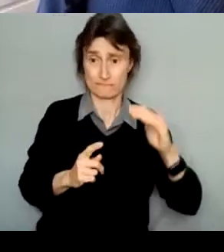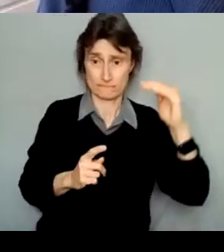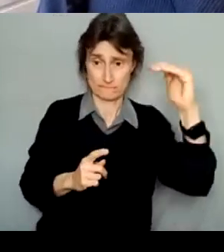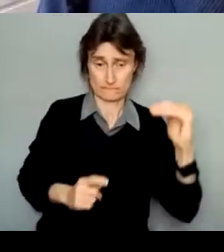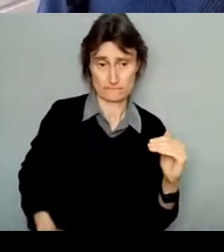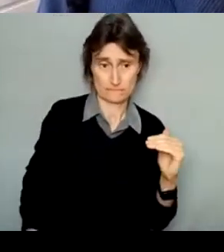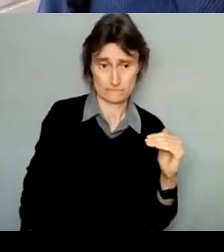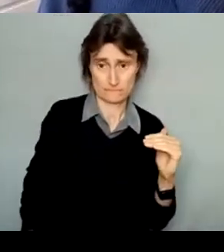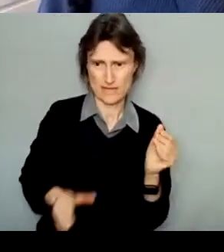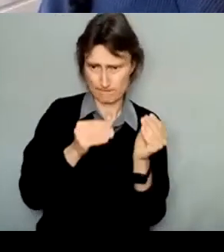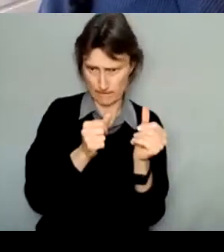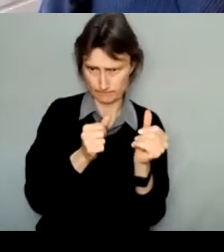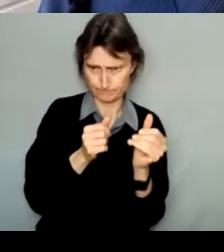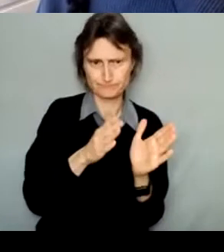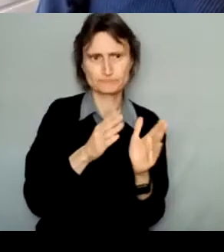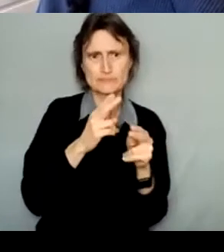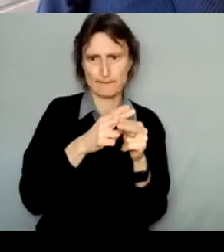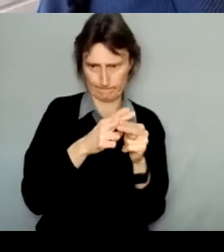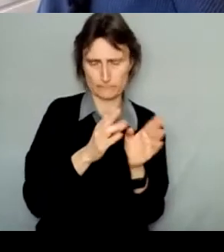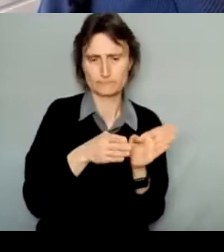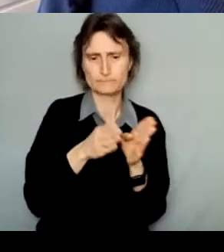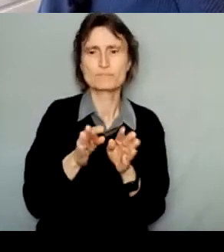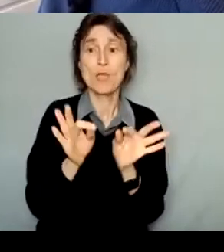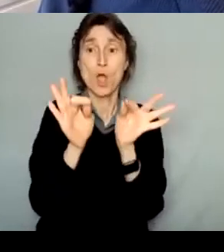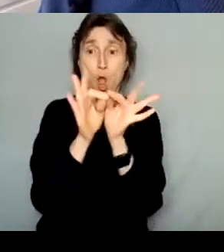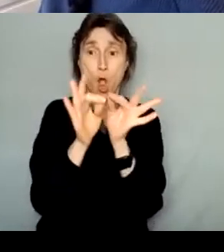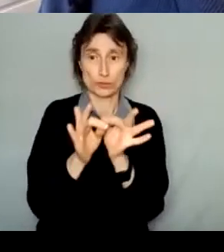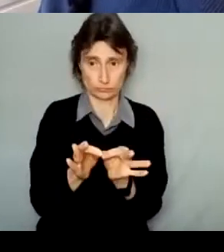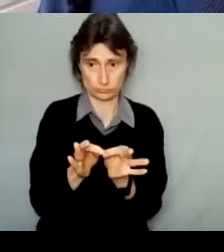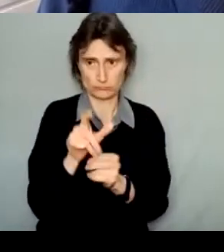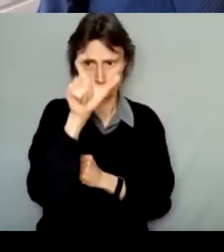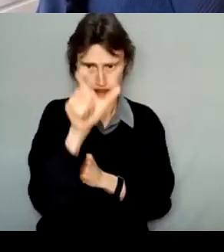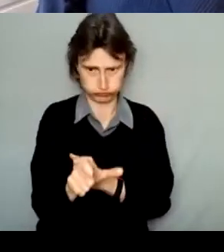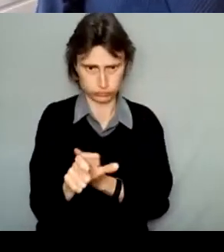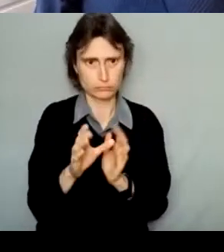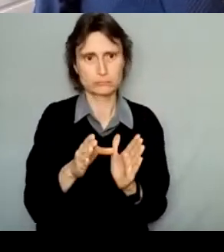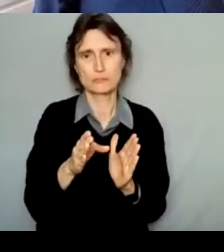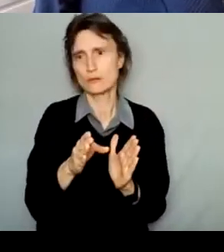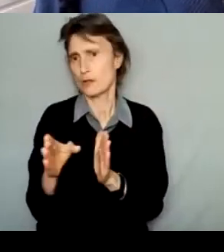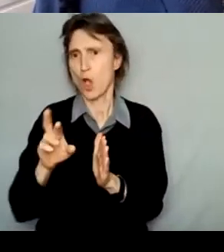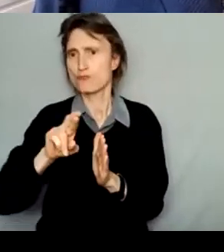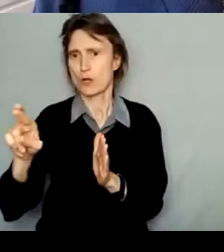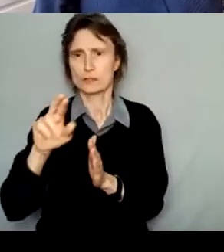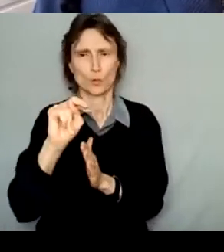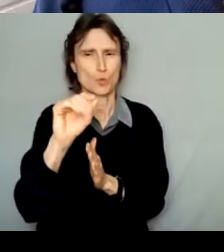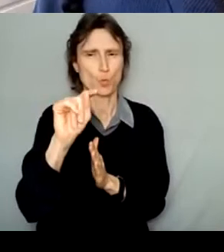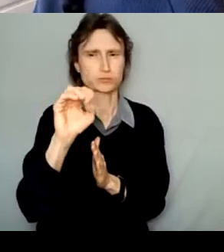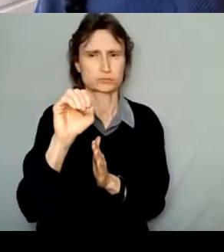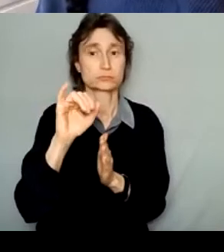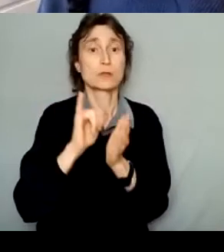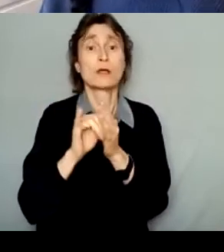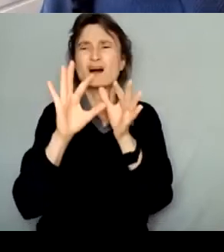then you'll enter the full amount for that expense, and then you'll use the notes section to clarify each line item.